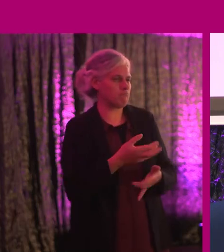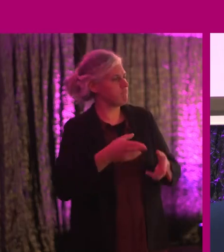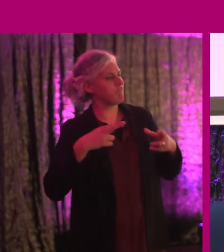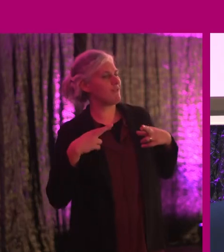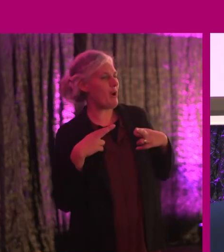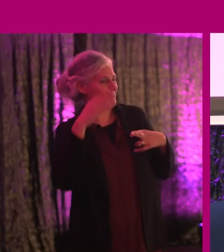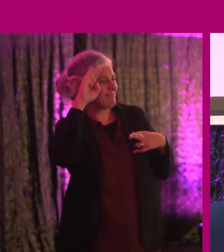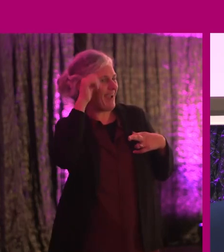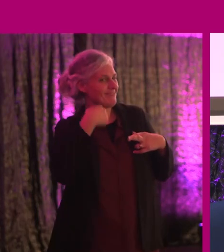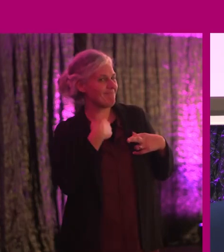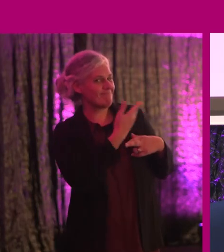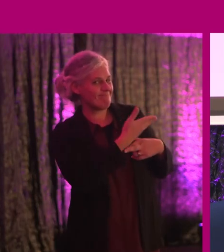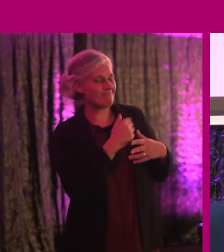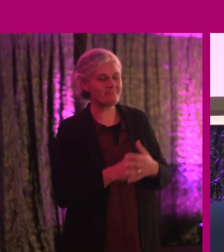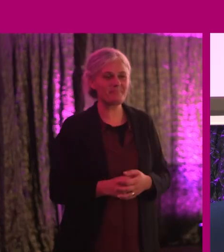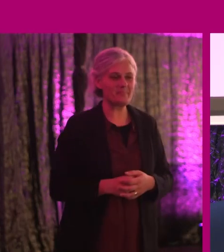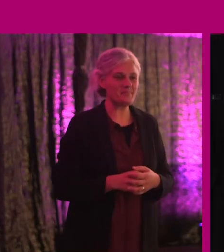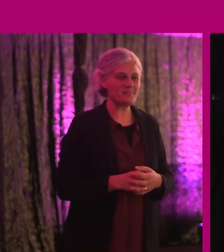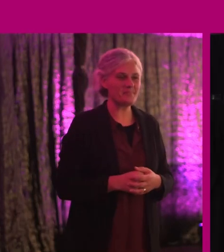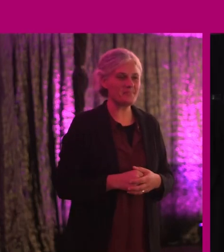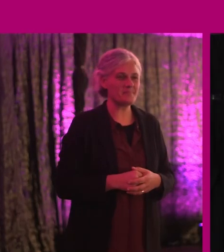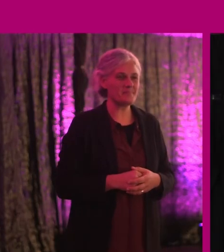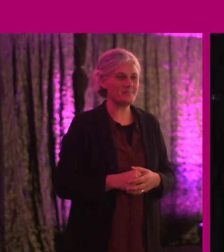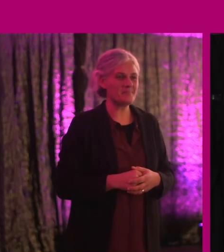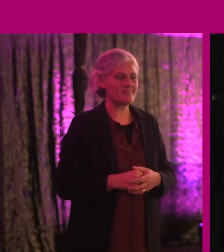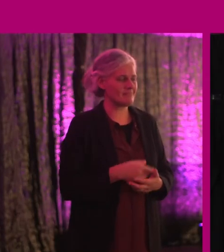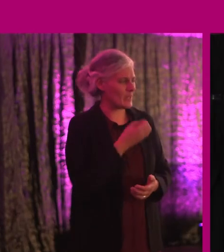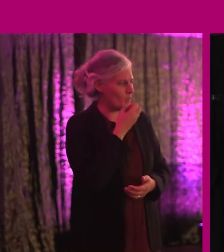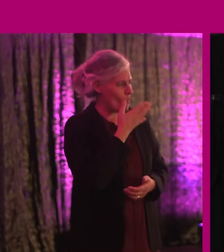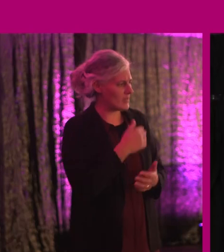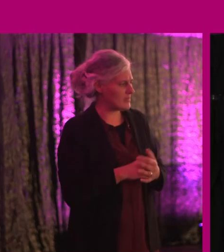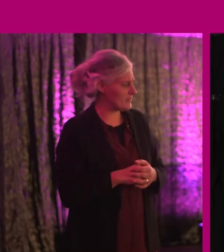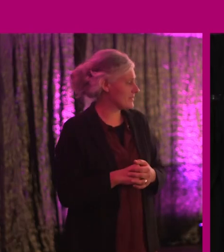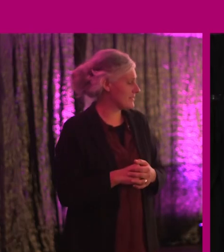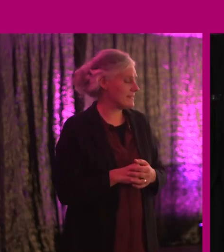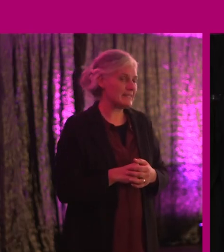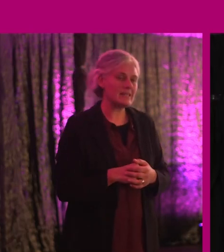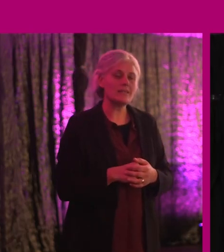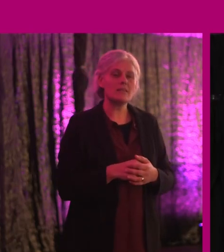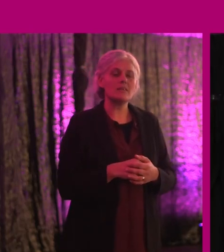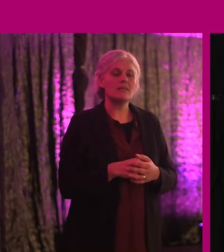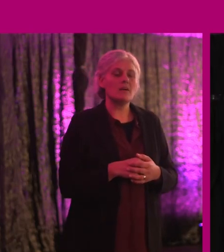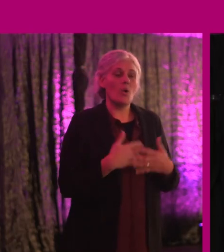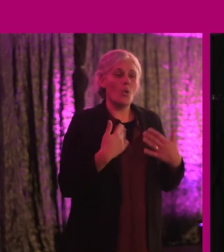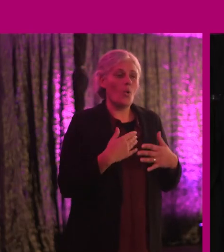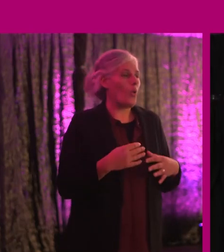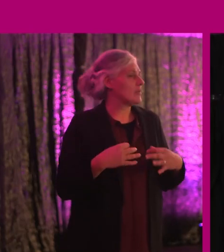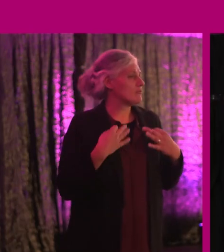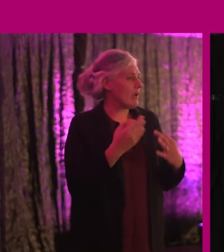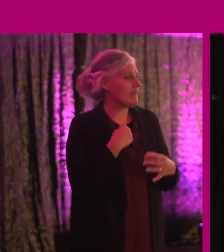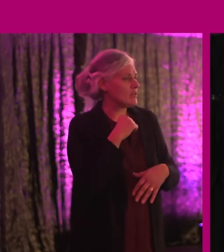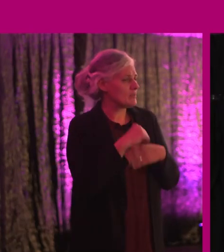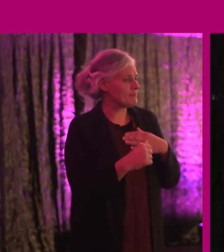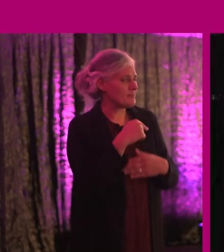Irish, because it feels like I've come first locker today. It's wonderful, Caroline. I'm sincerely grateful that you are here